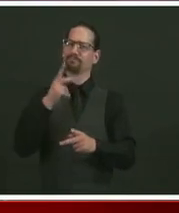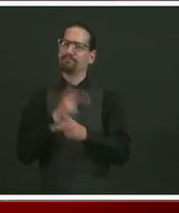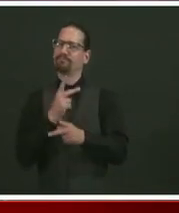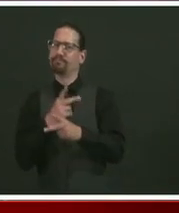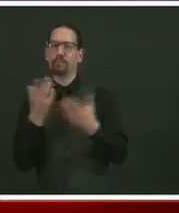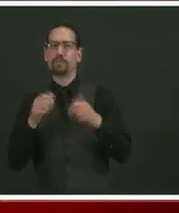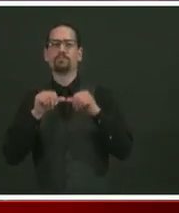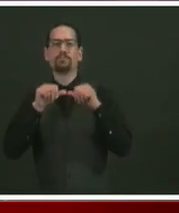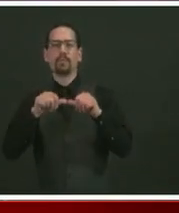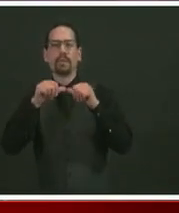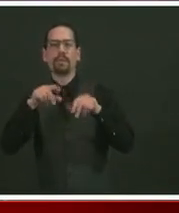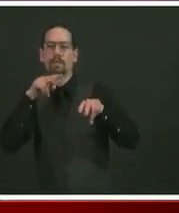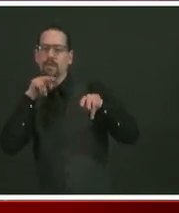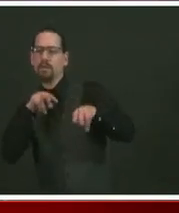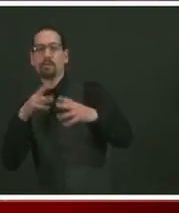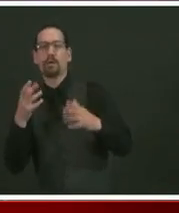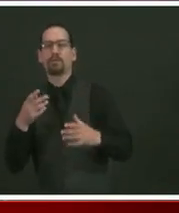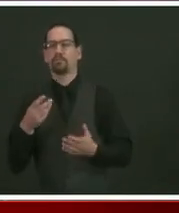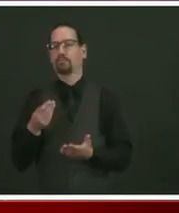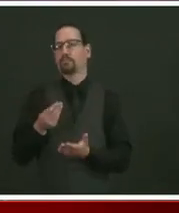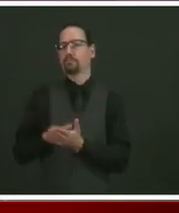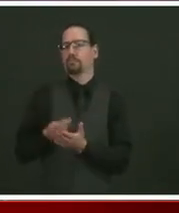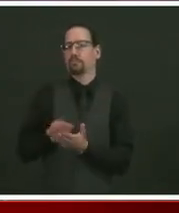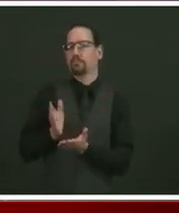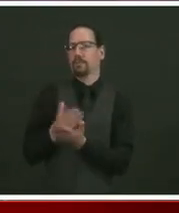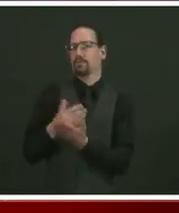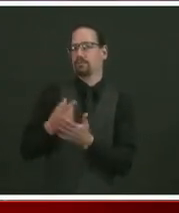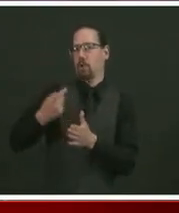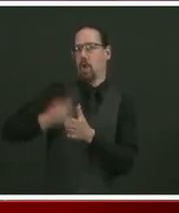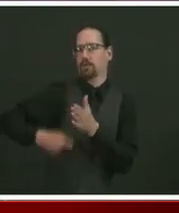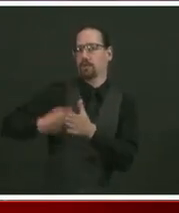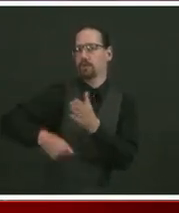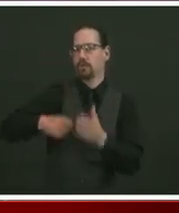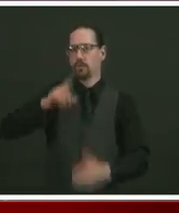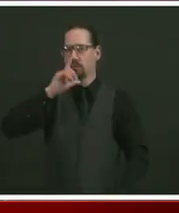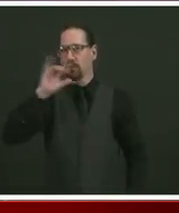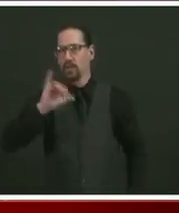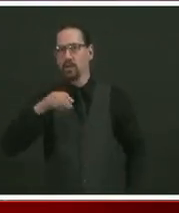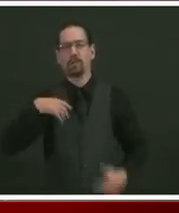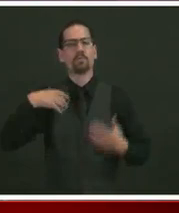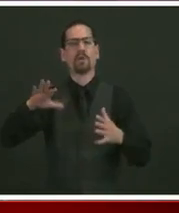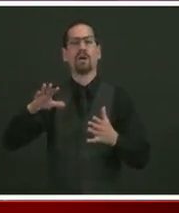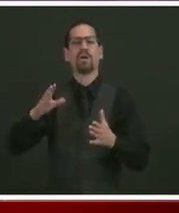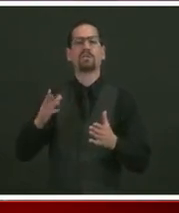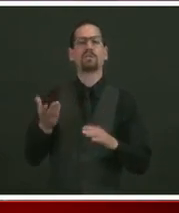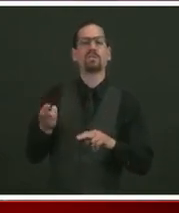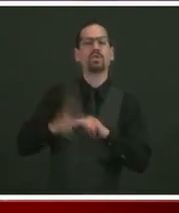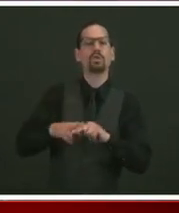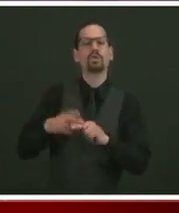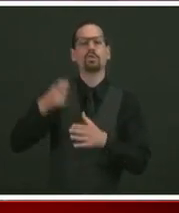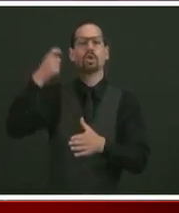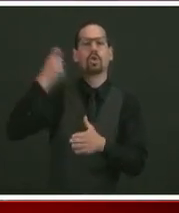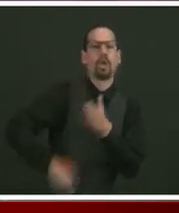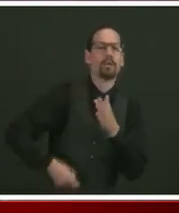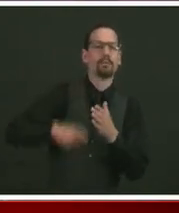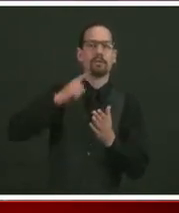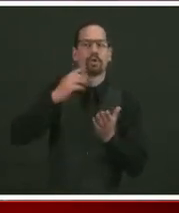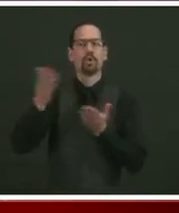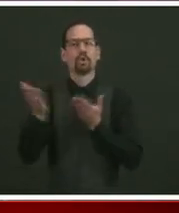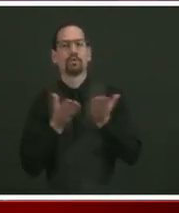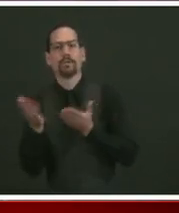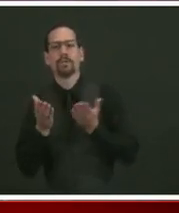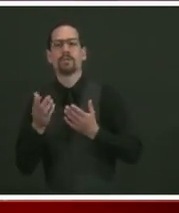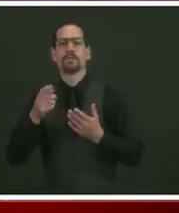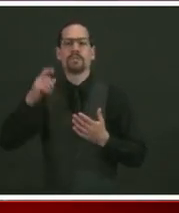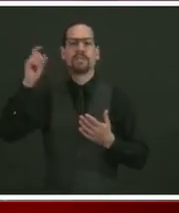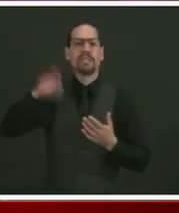We have to reduce duplication, excess, inefficiency, so